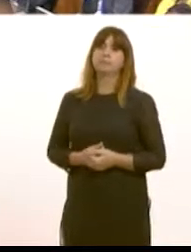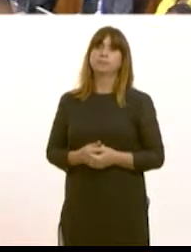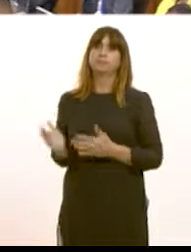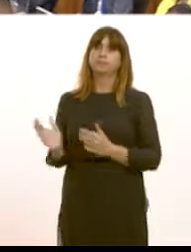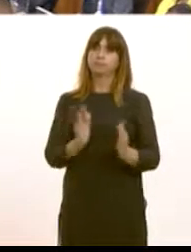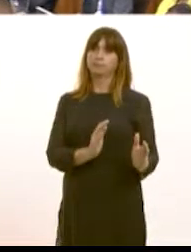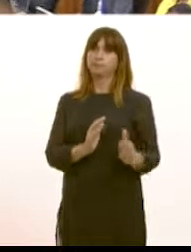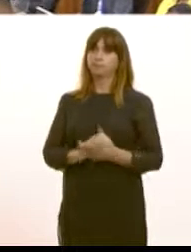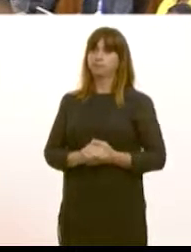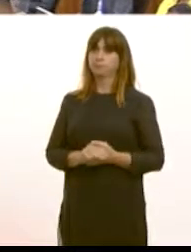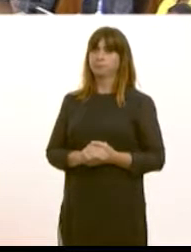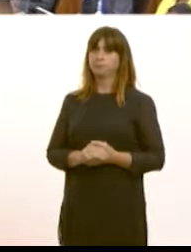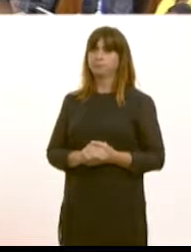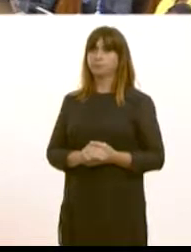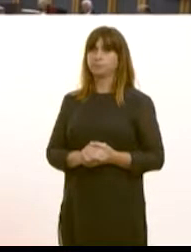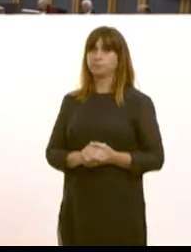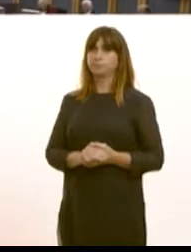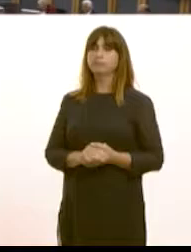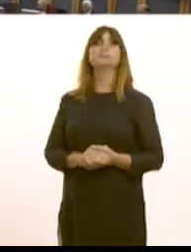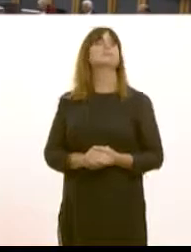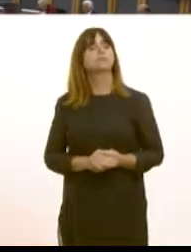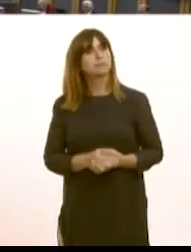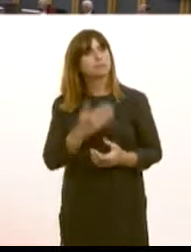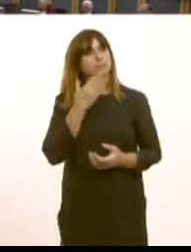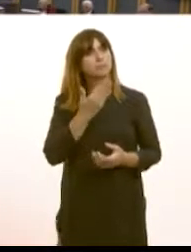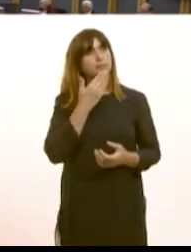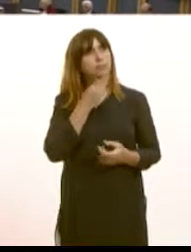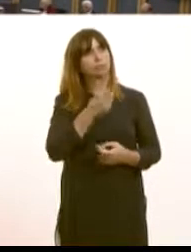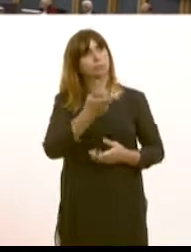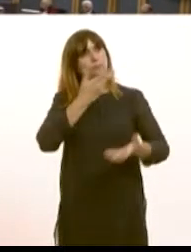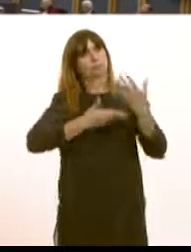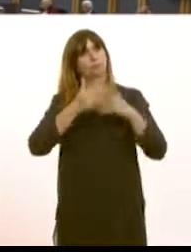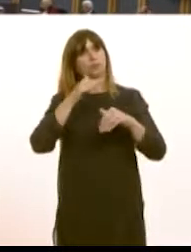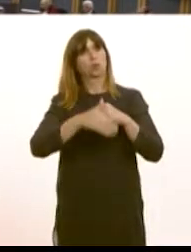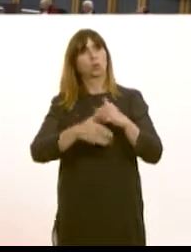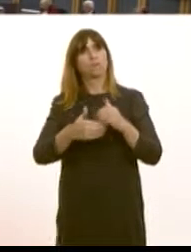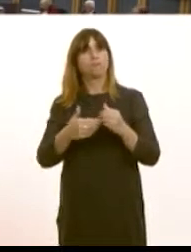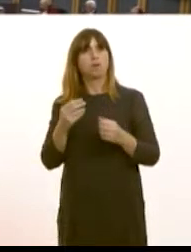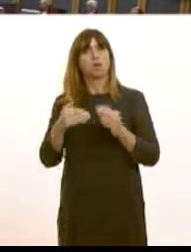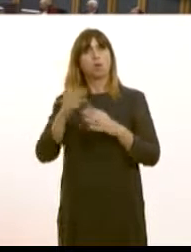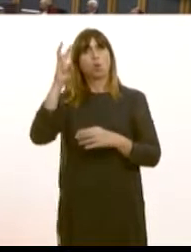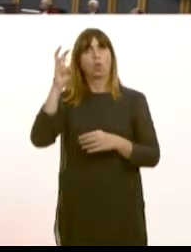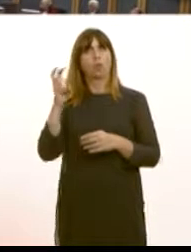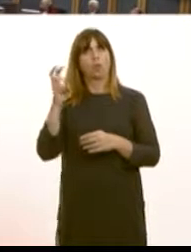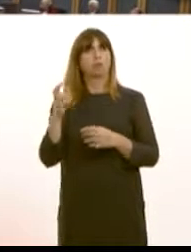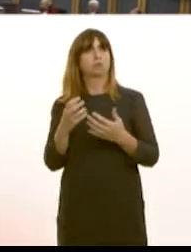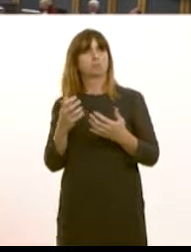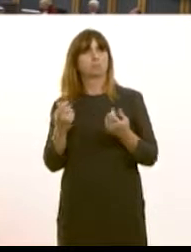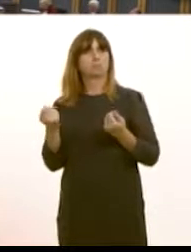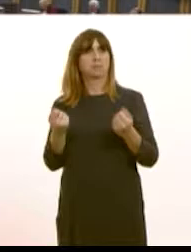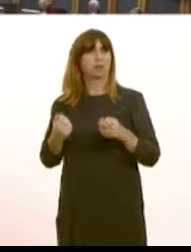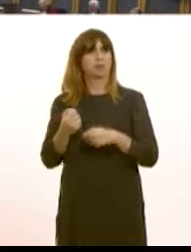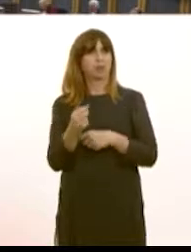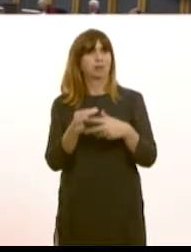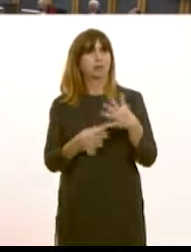Question 7 Llyr Griffith Thank you presiding officer will the first minister make a statement on public transport in North Wales Well